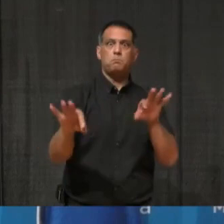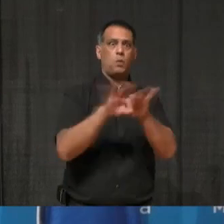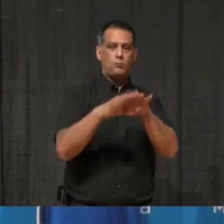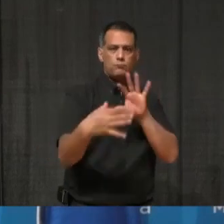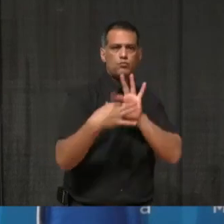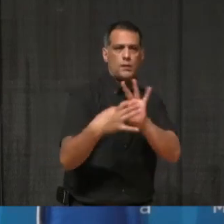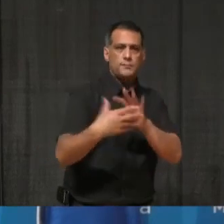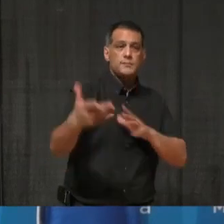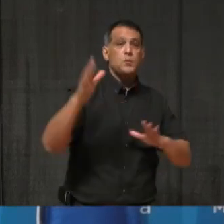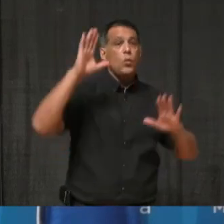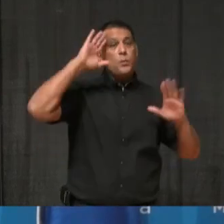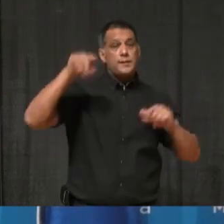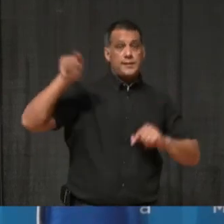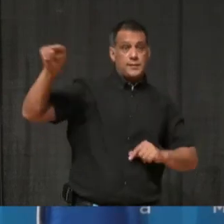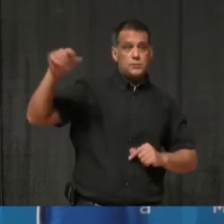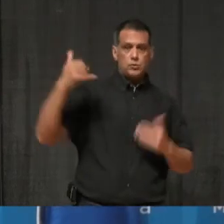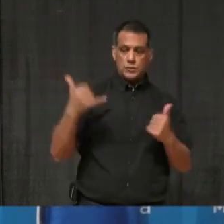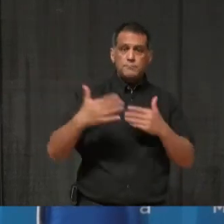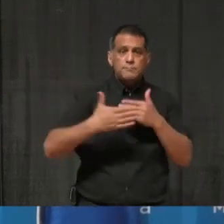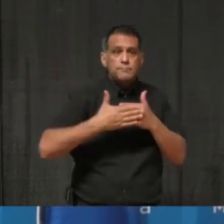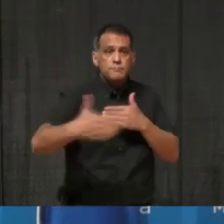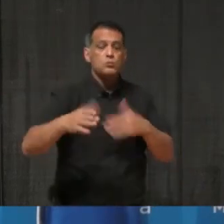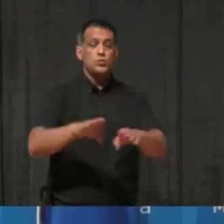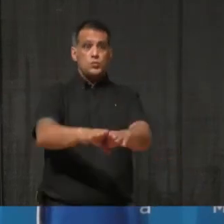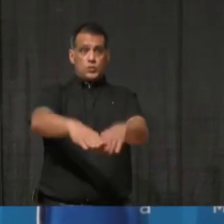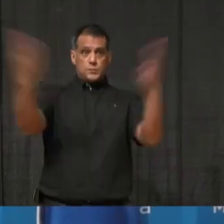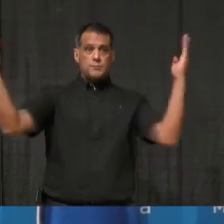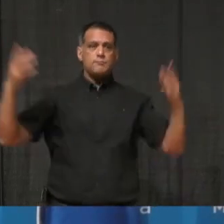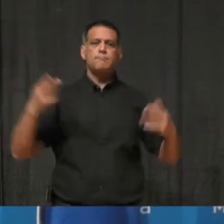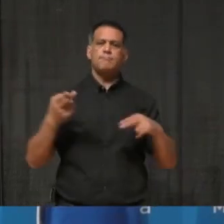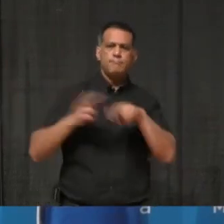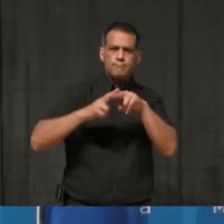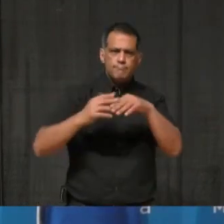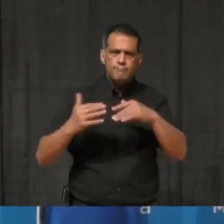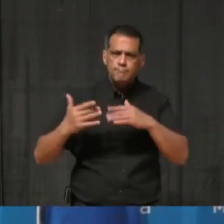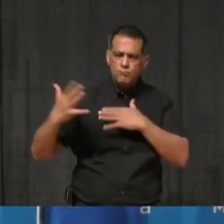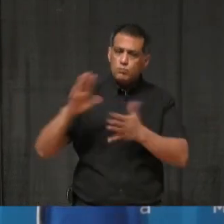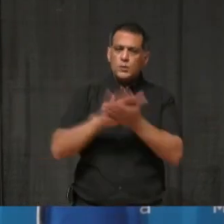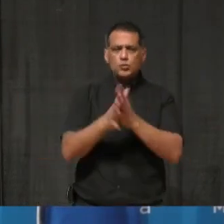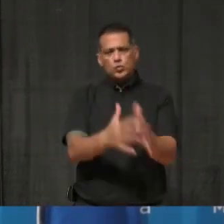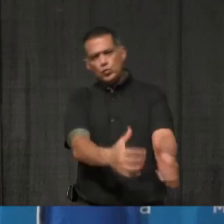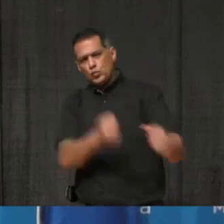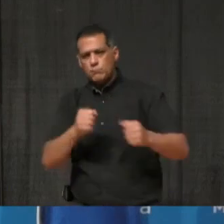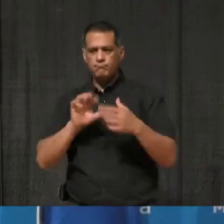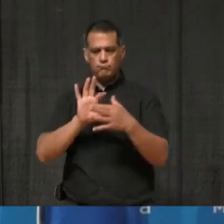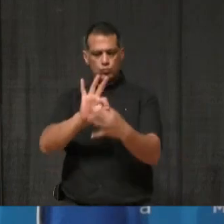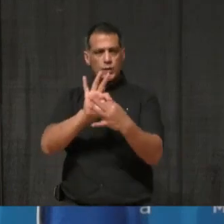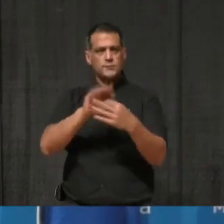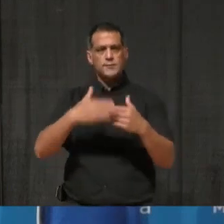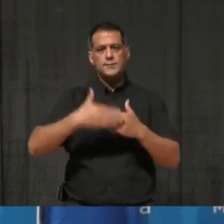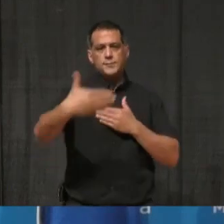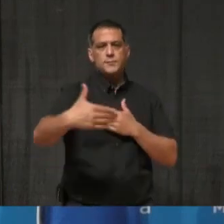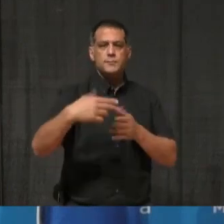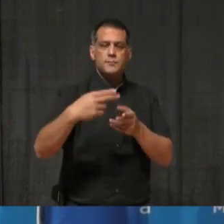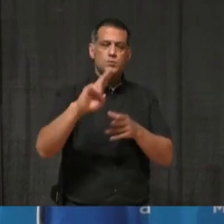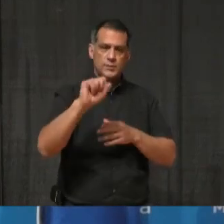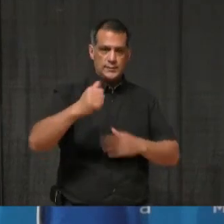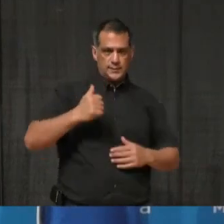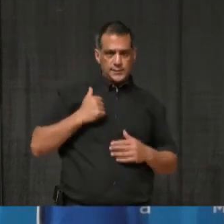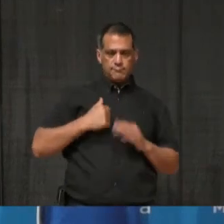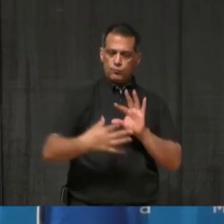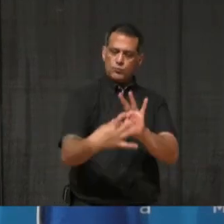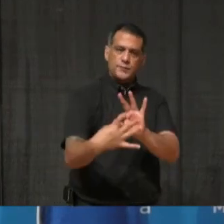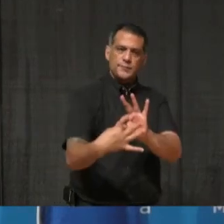will foster an environment that will only build and strengthen these relationships. Like many of you,